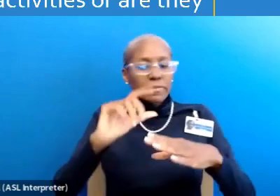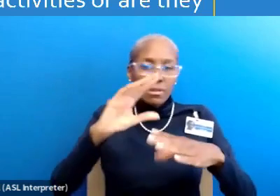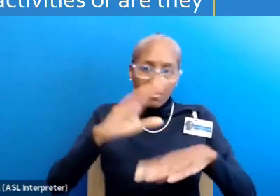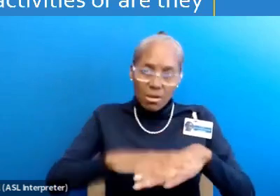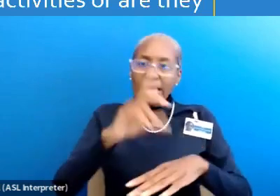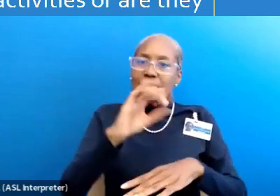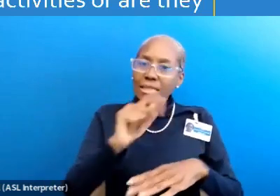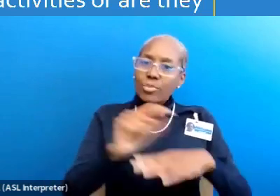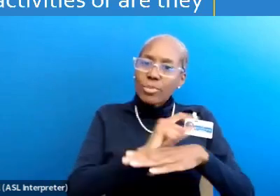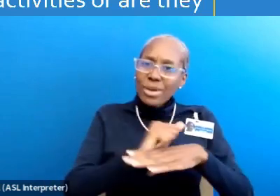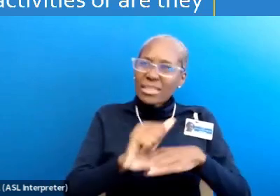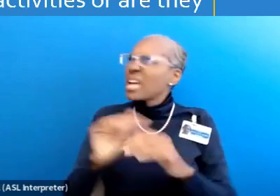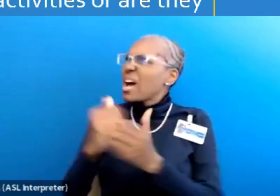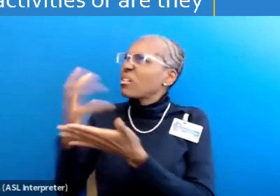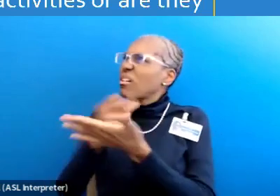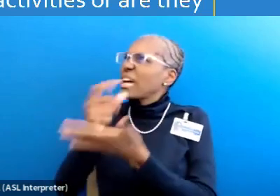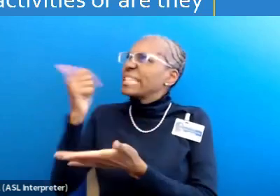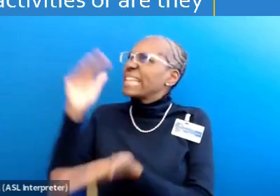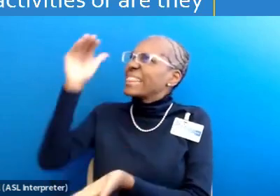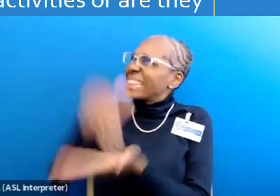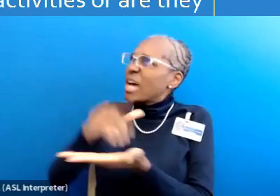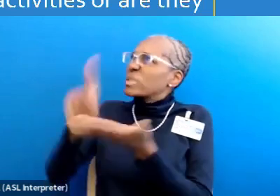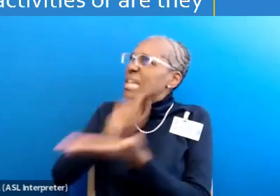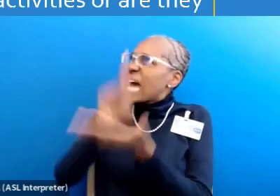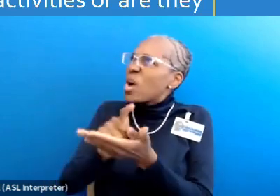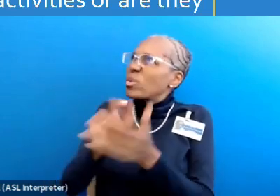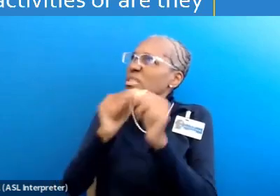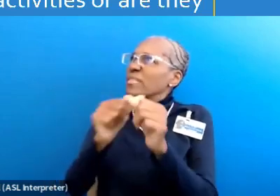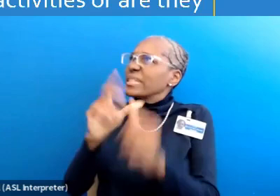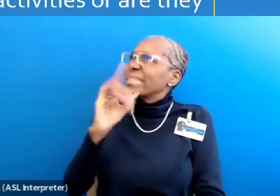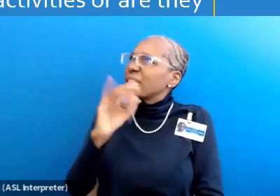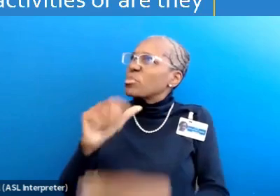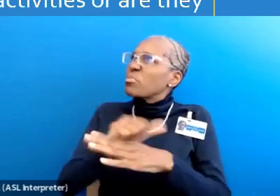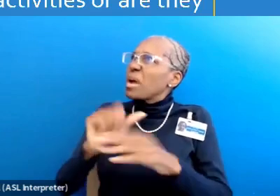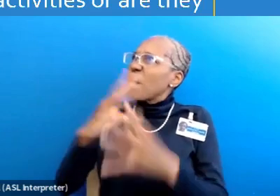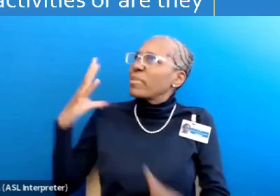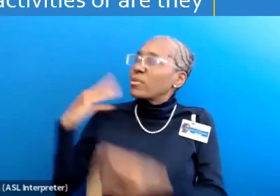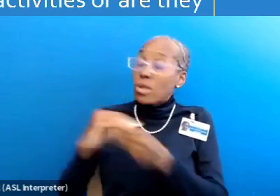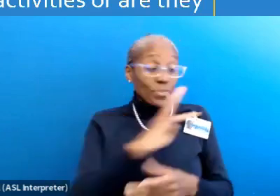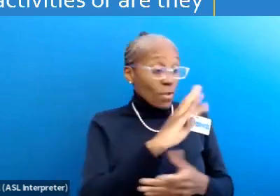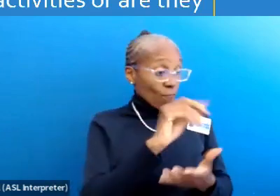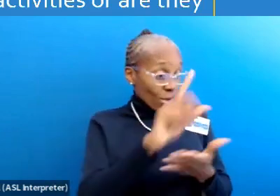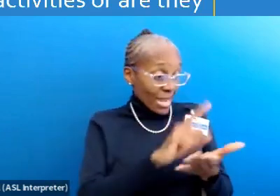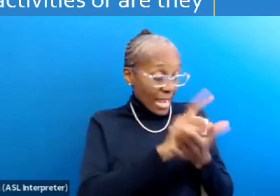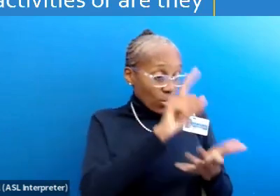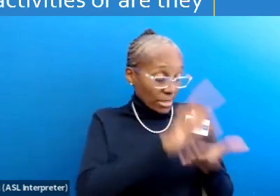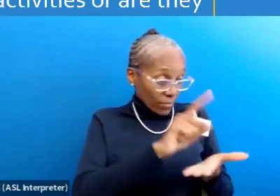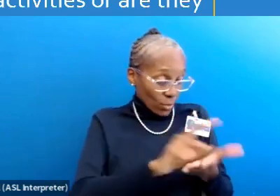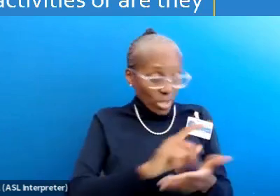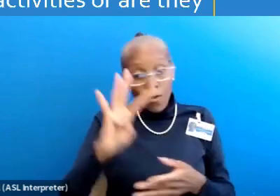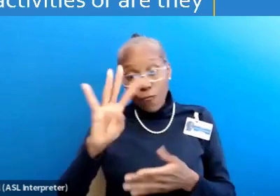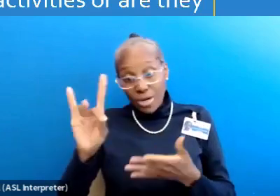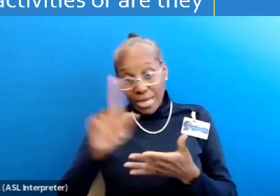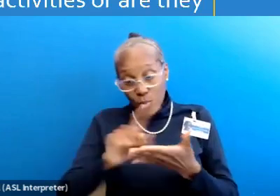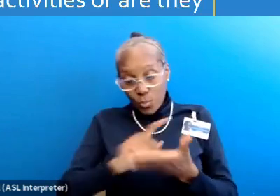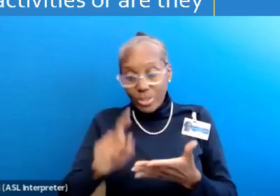How long does it take to accrue 10,000 hours of deliberate practice? Well, working 40 hours a week for 48 weeks a year,